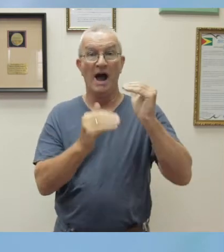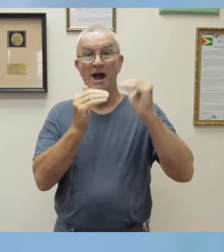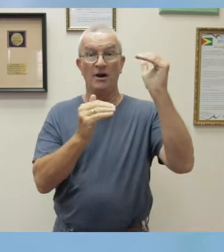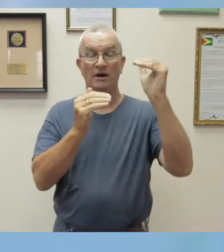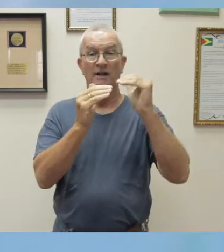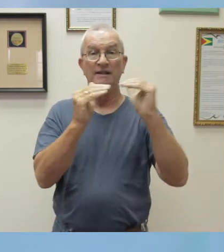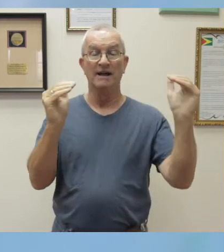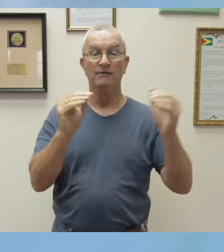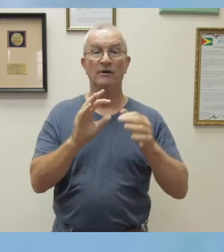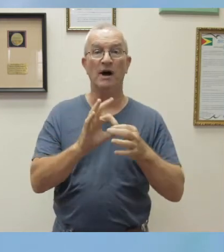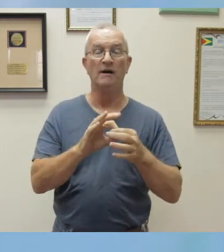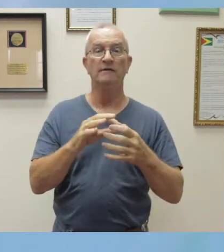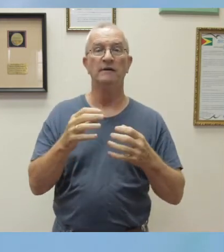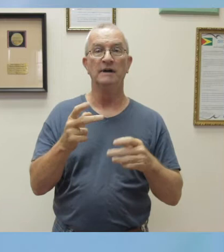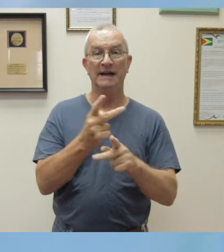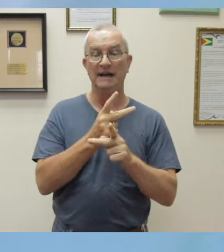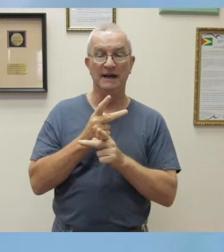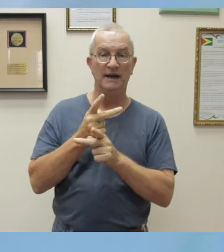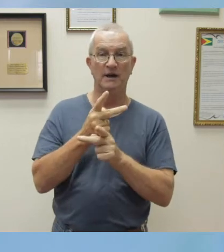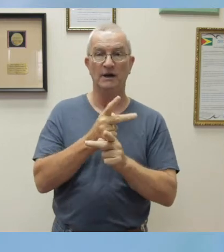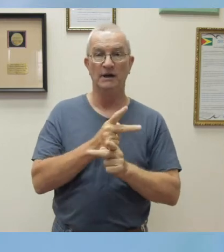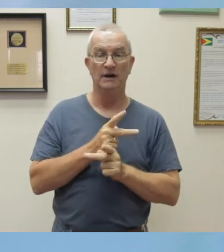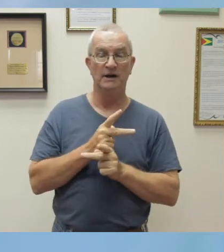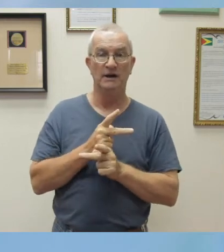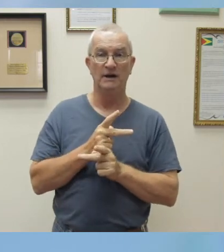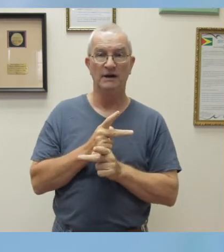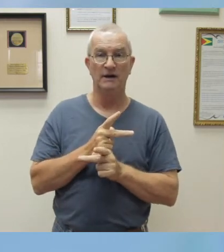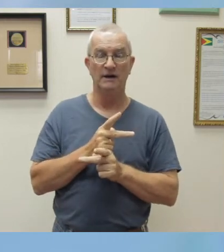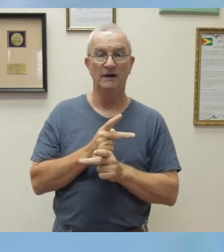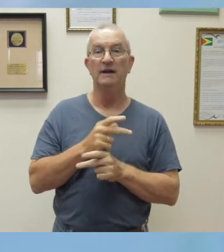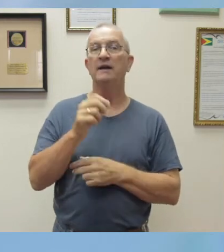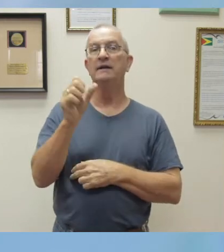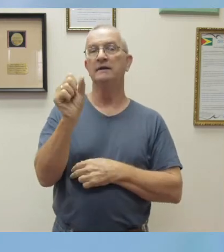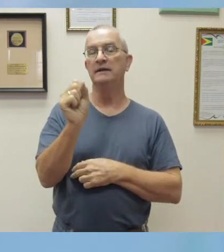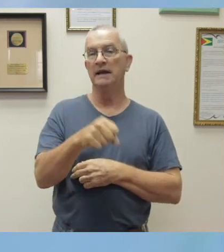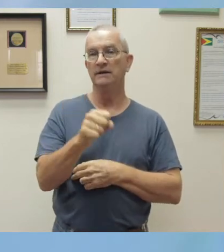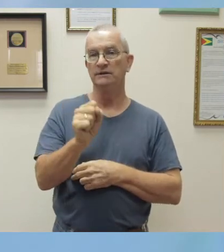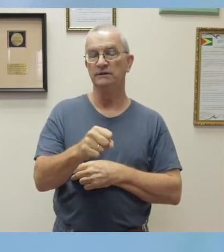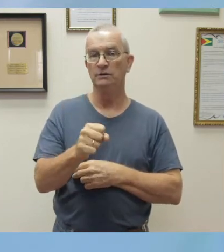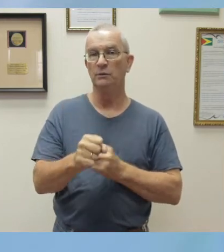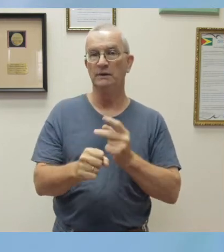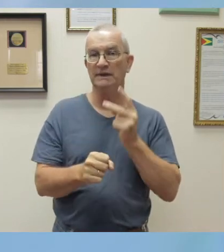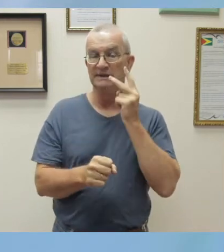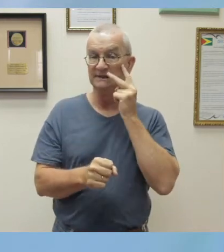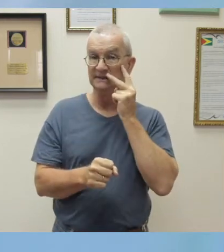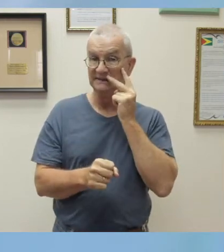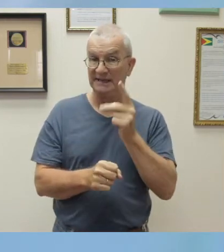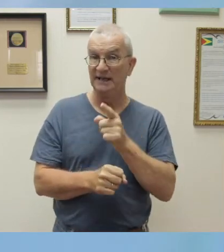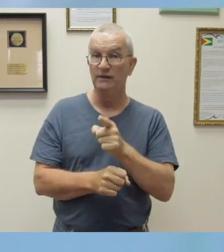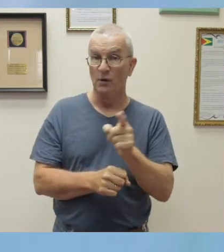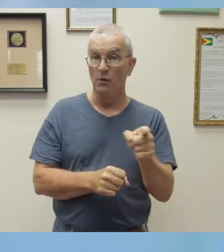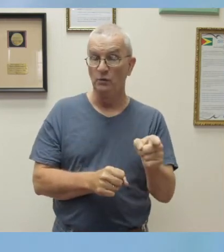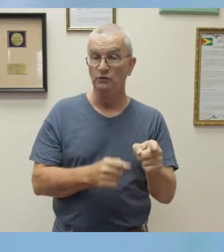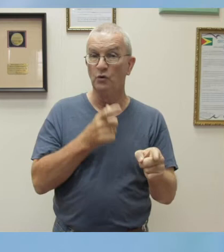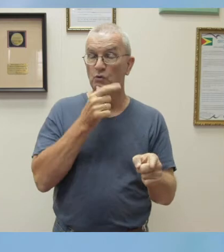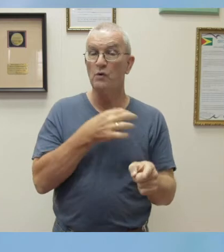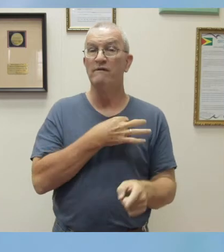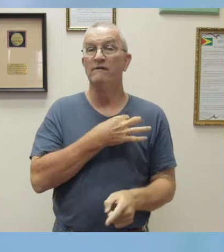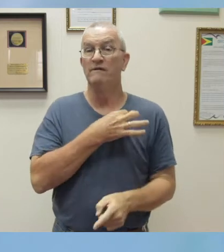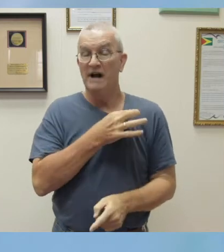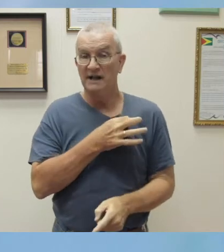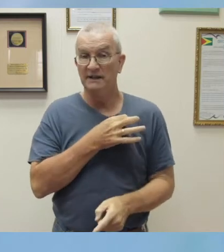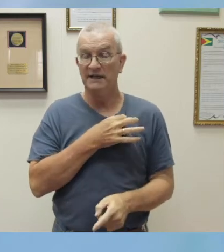Yes, we see those who have voluntarily decided to risk their